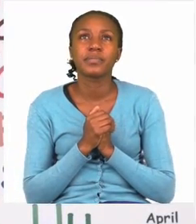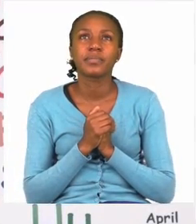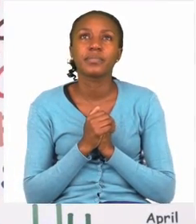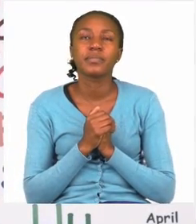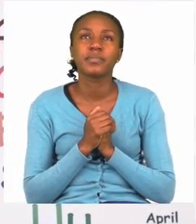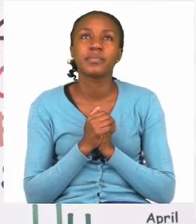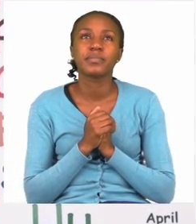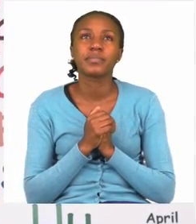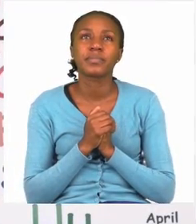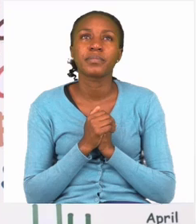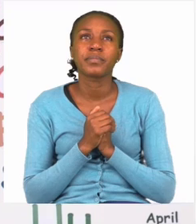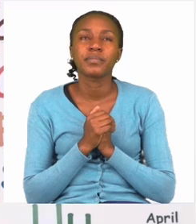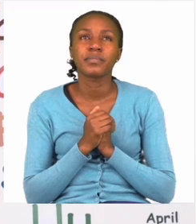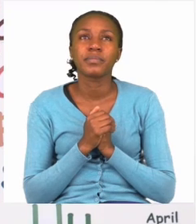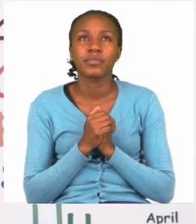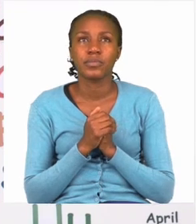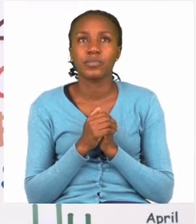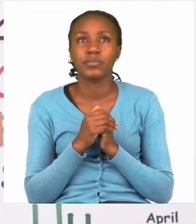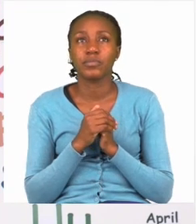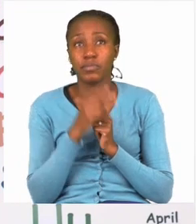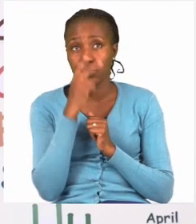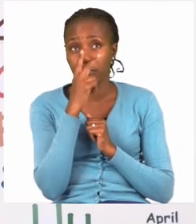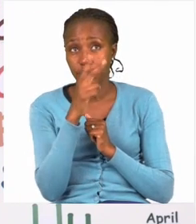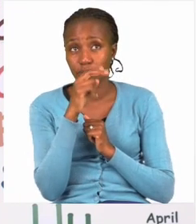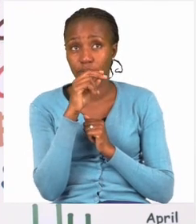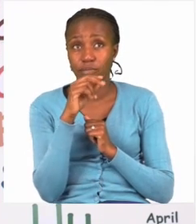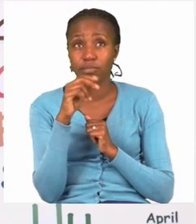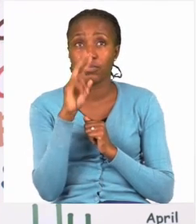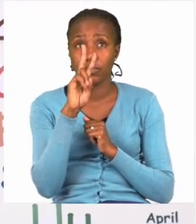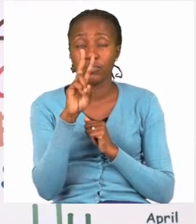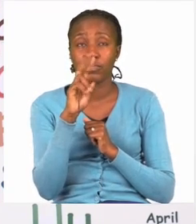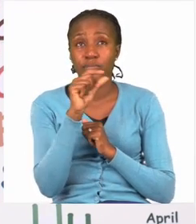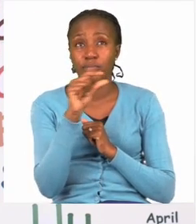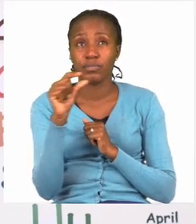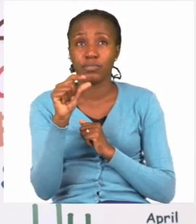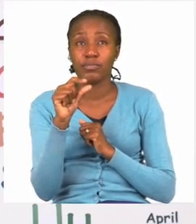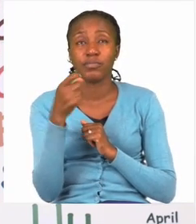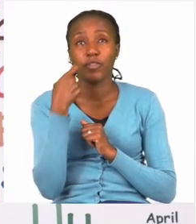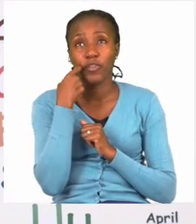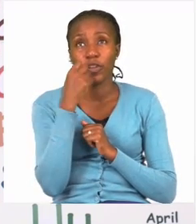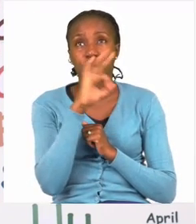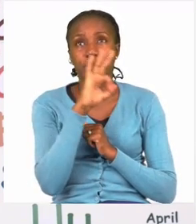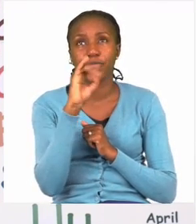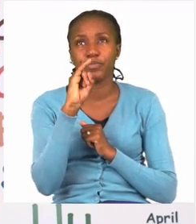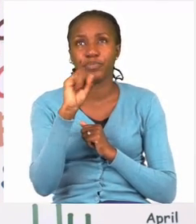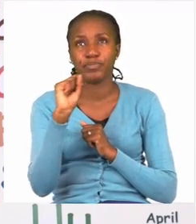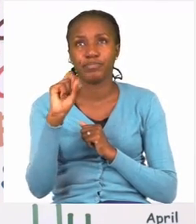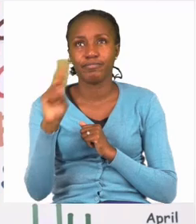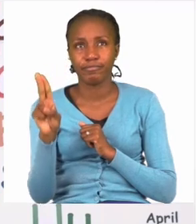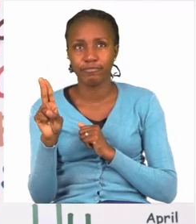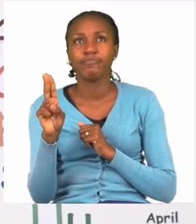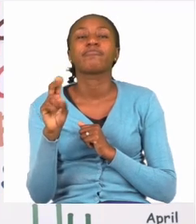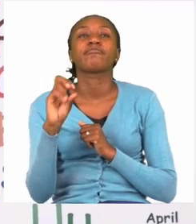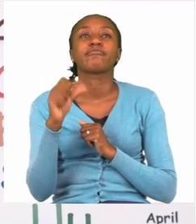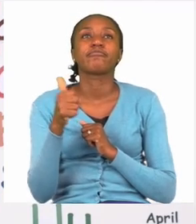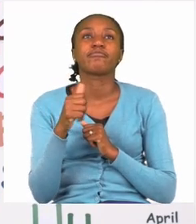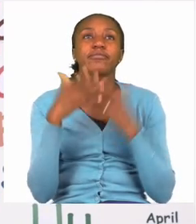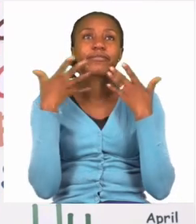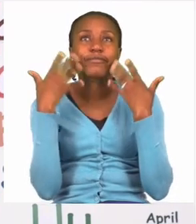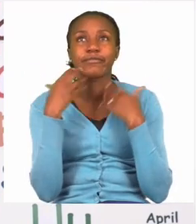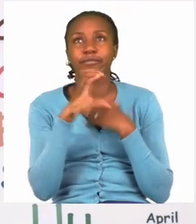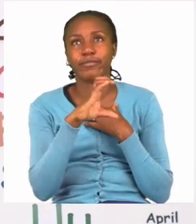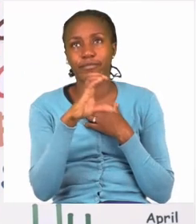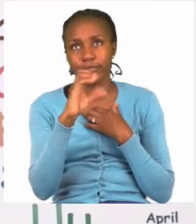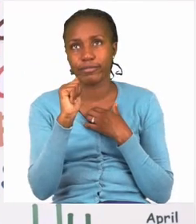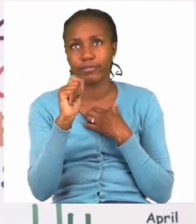try and find these two words. The word fish and the word cat.